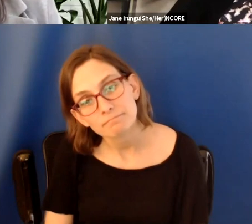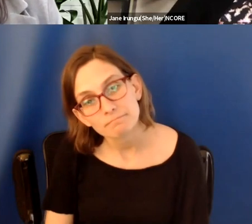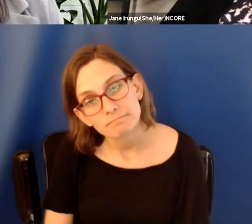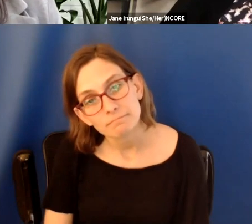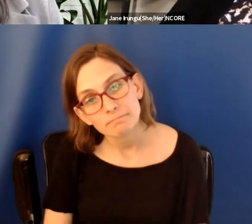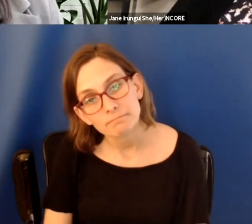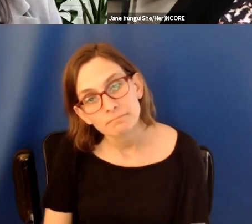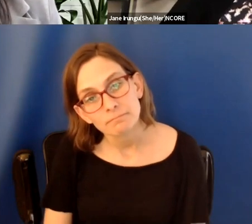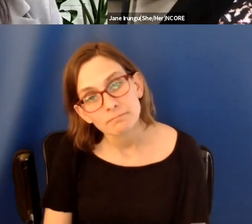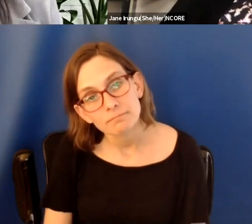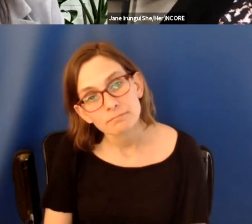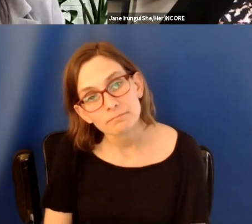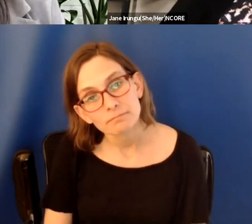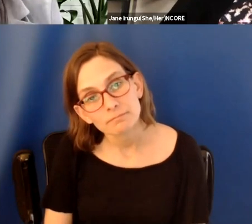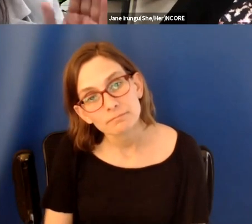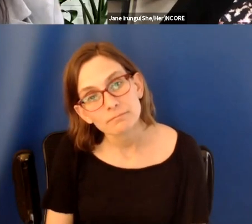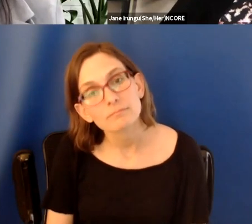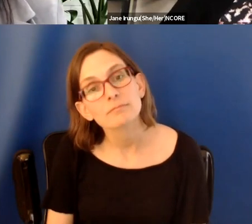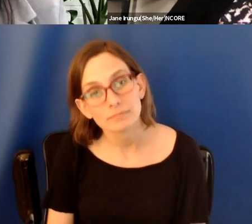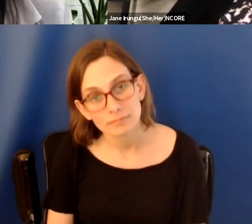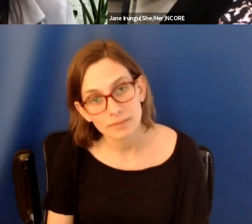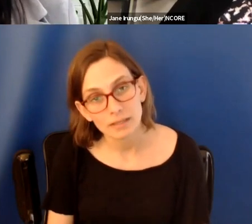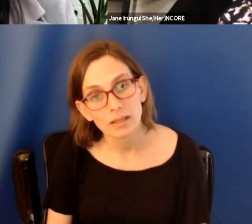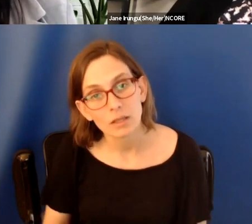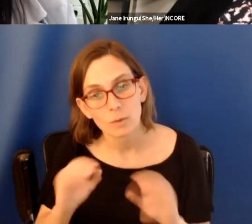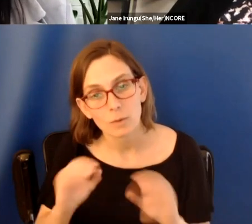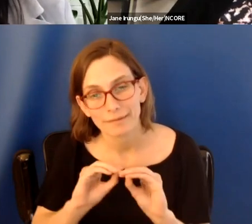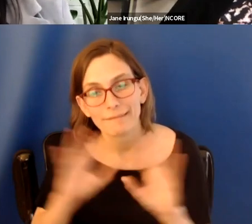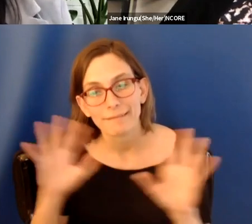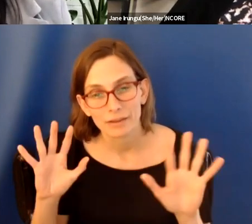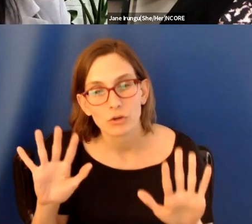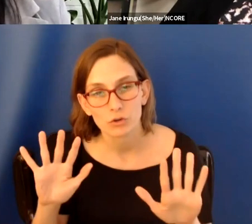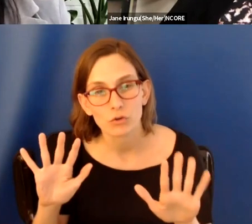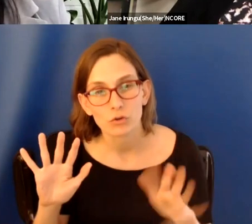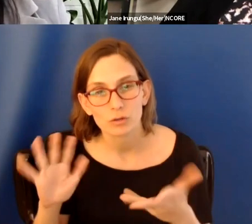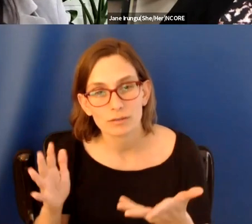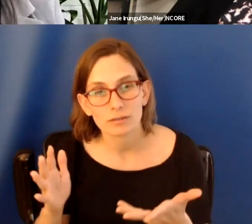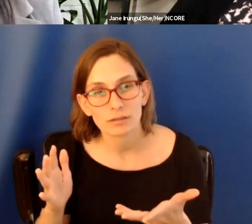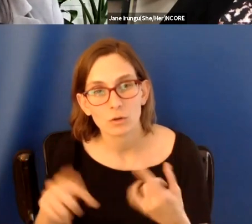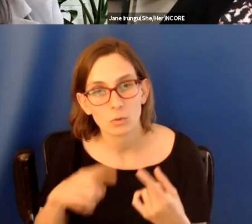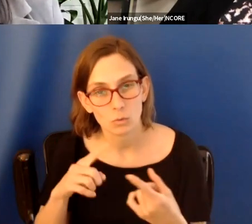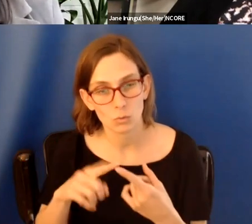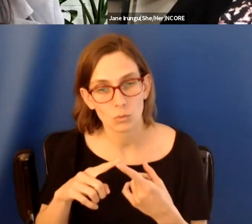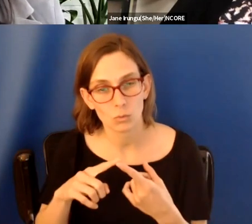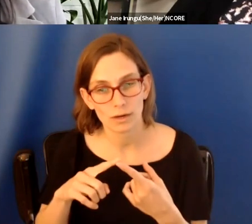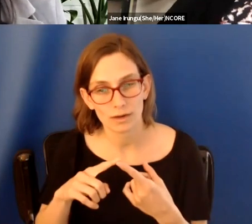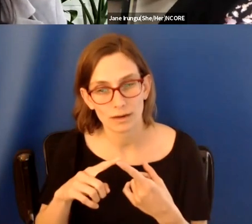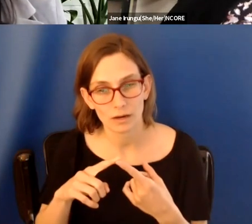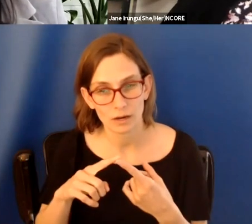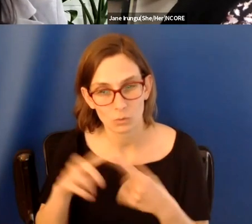so when we're, so I just, I want to be clear that like, when we're looking at,